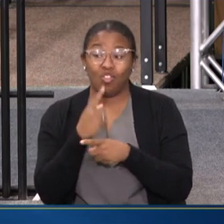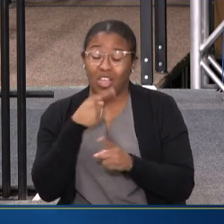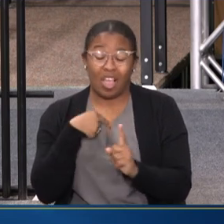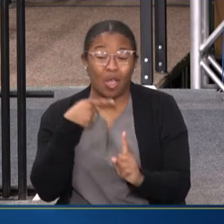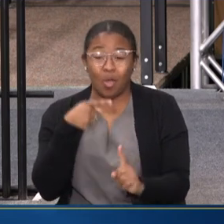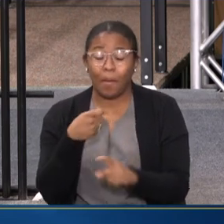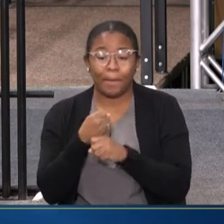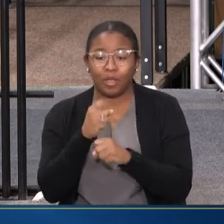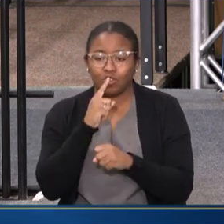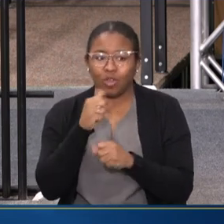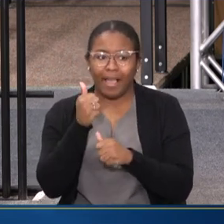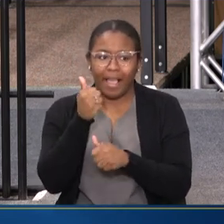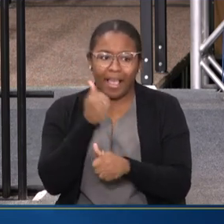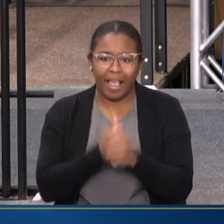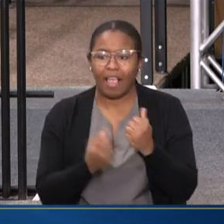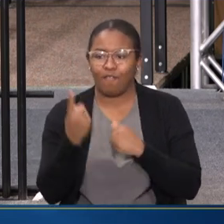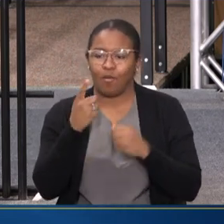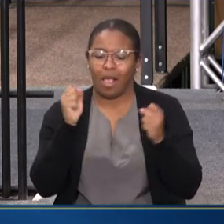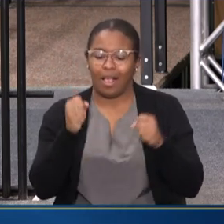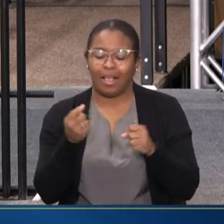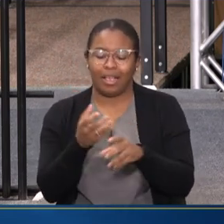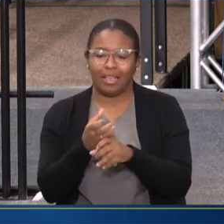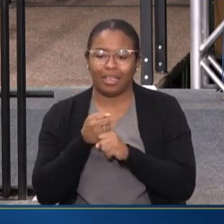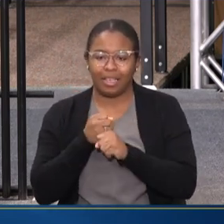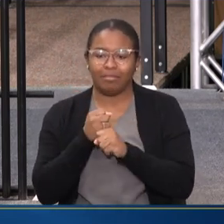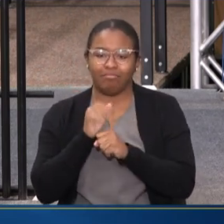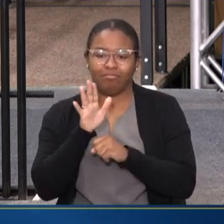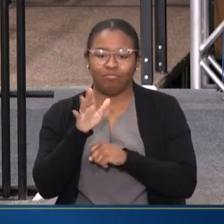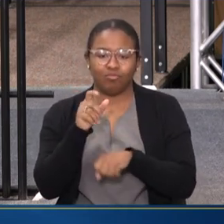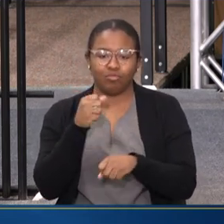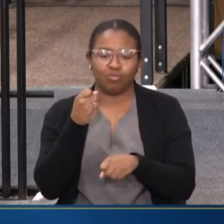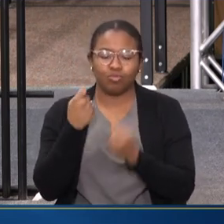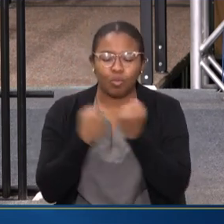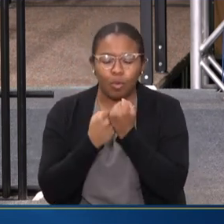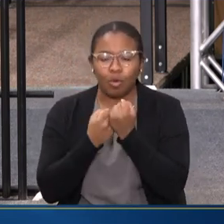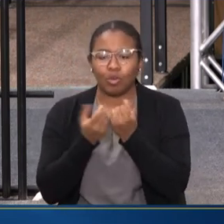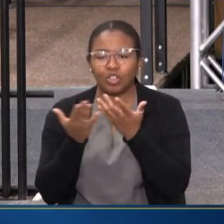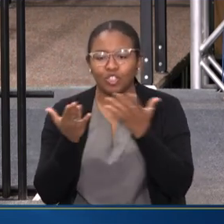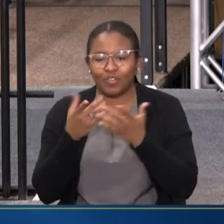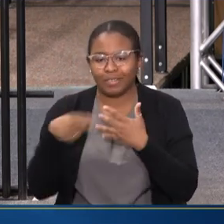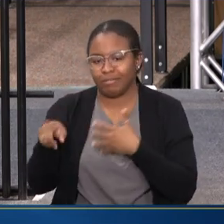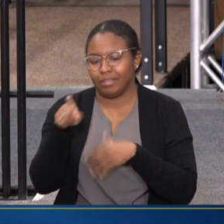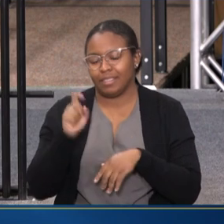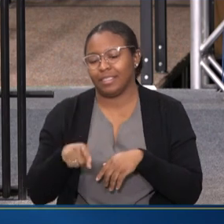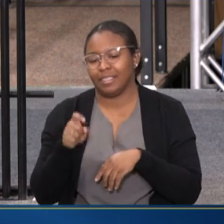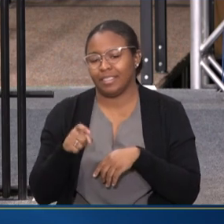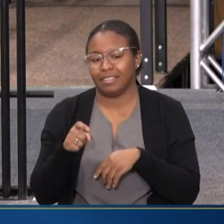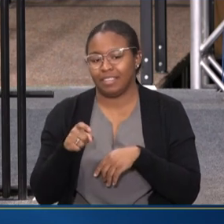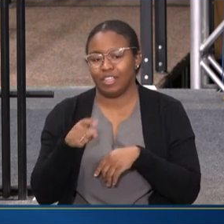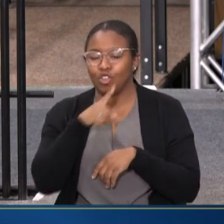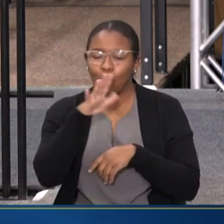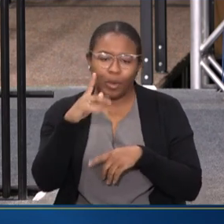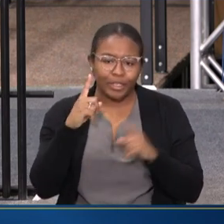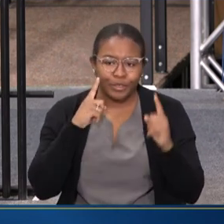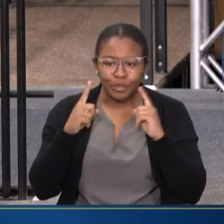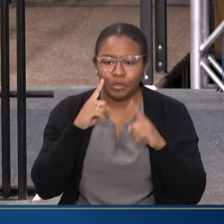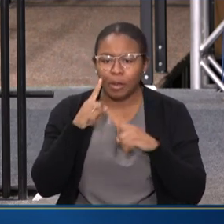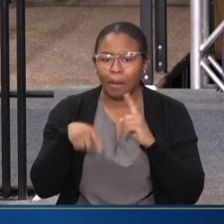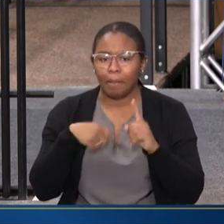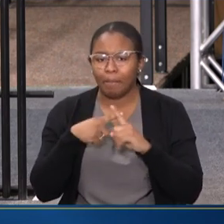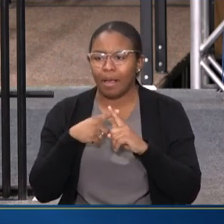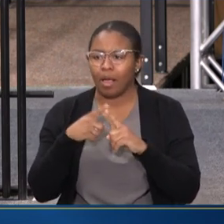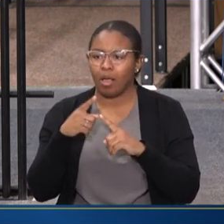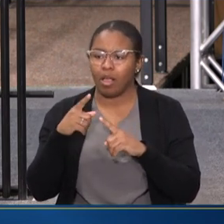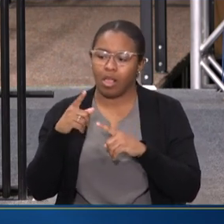SURE THAT EVERYONE CAN GET THE SUPPORTS AND SERVICES THAT THEY NEED. AND YOU'LL HEAR ABOUT OUR ALL OF